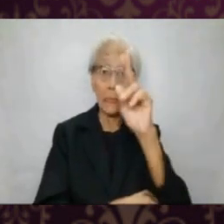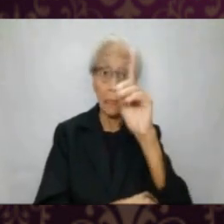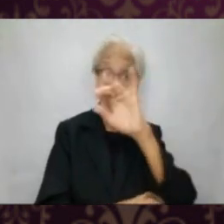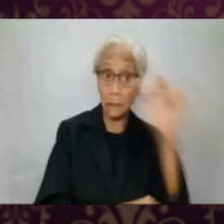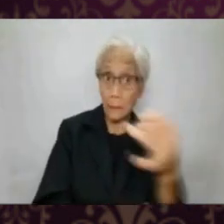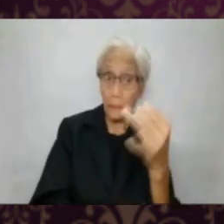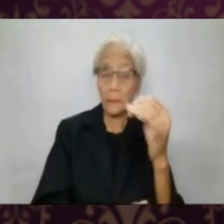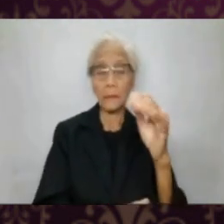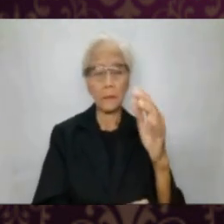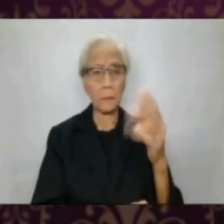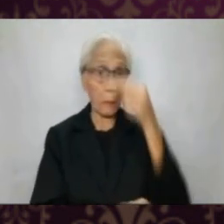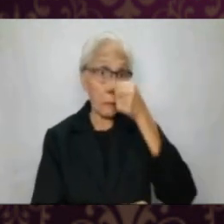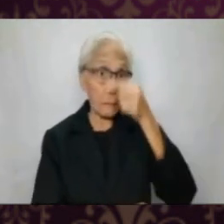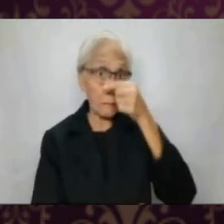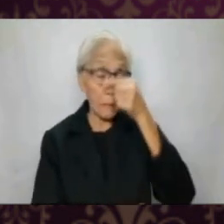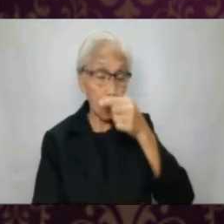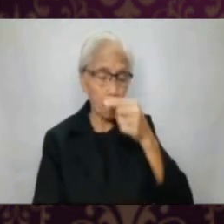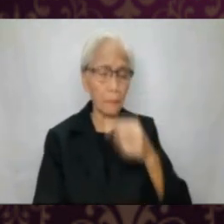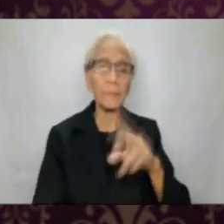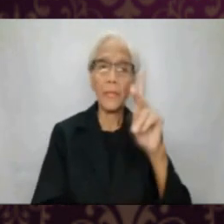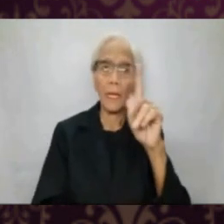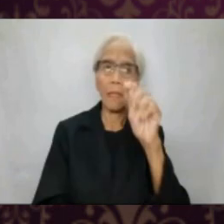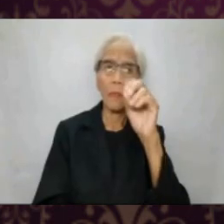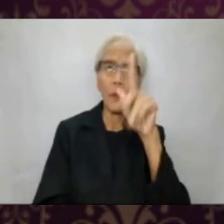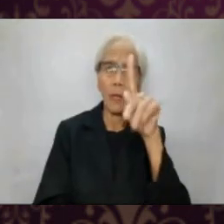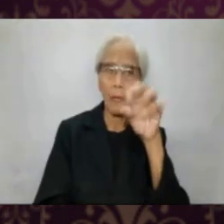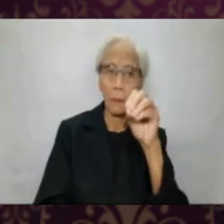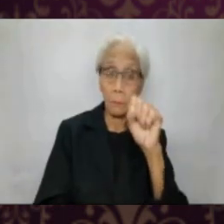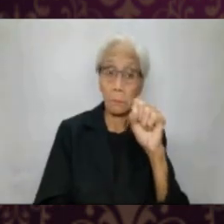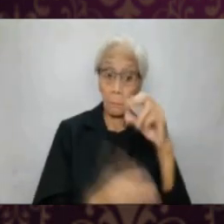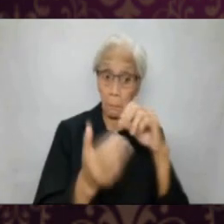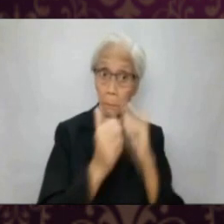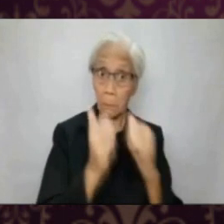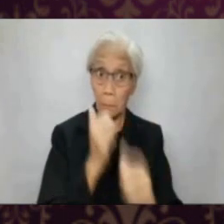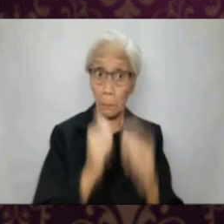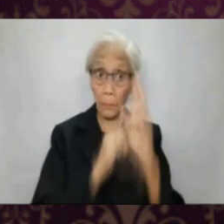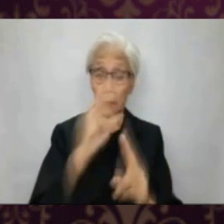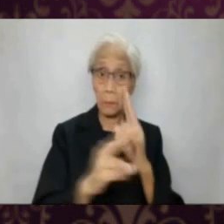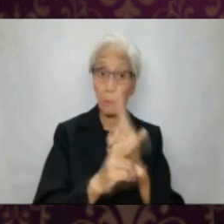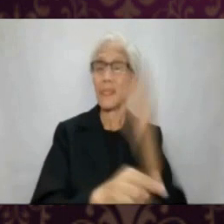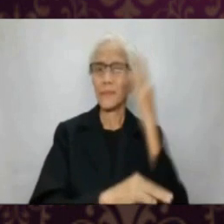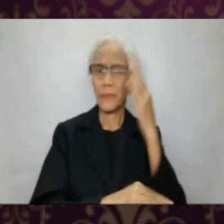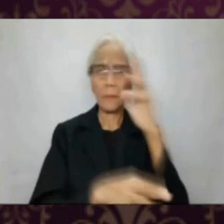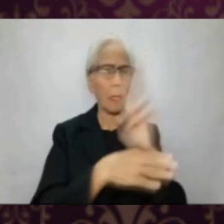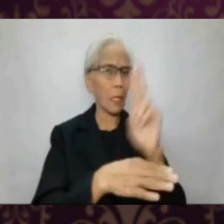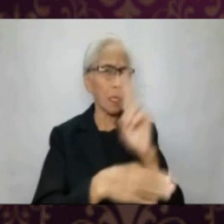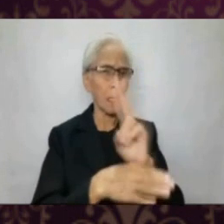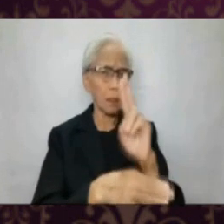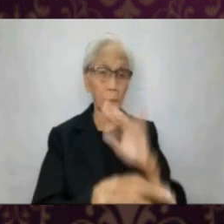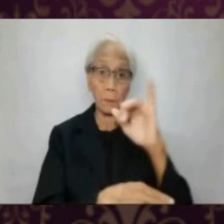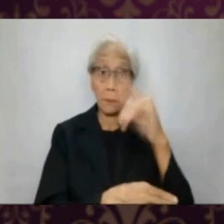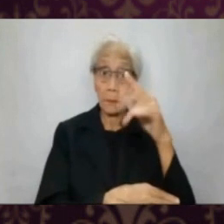is derived from the Greek adjective katholikos meaning universal. It was used as